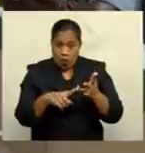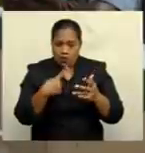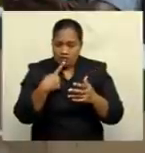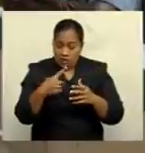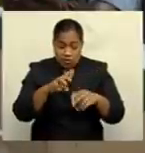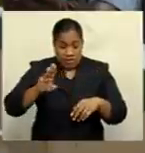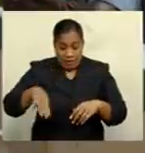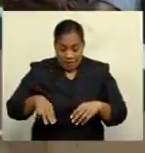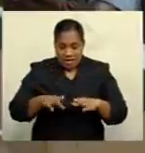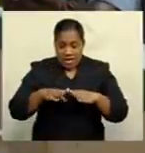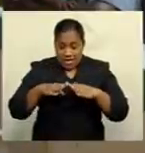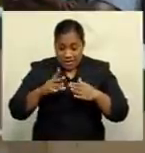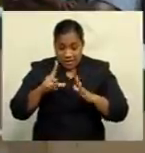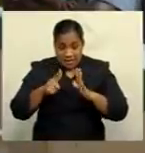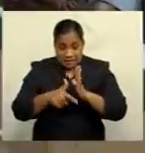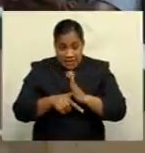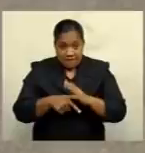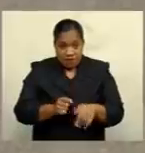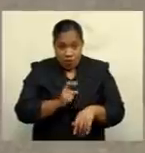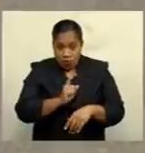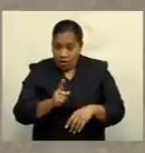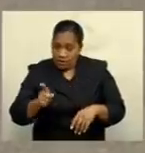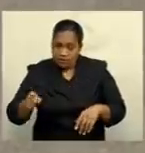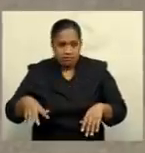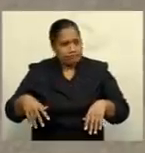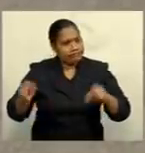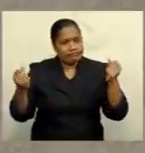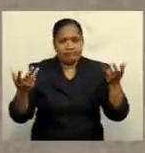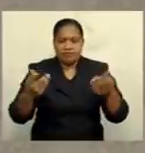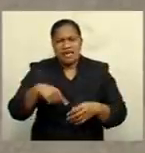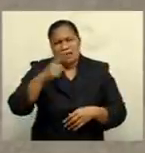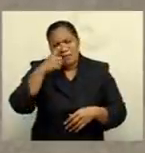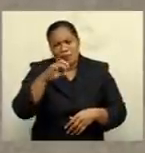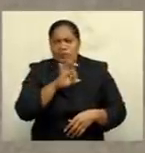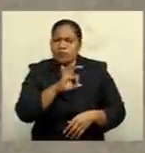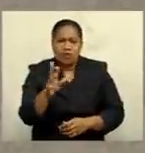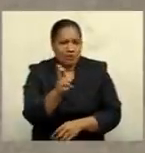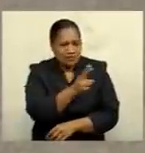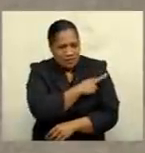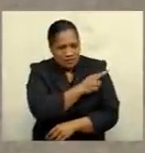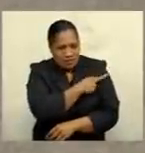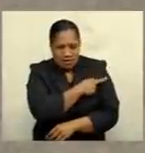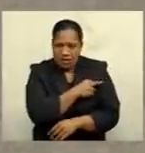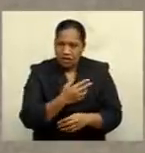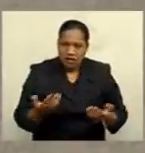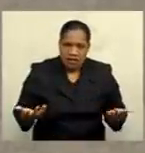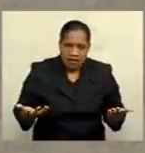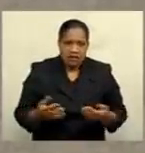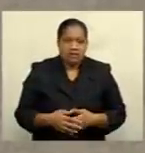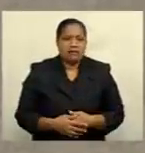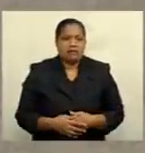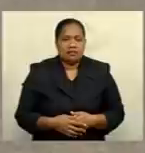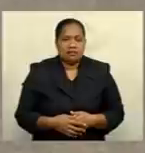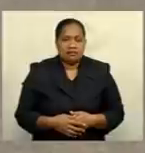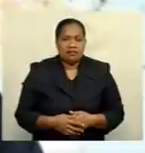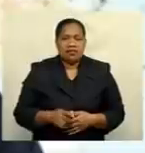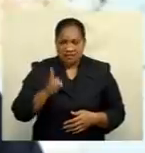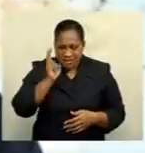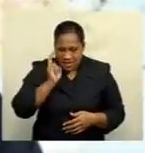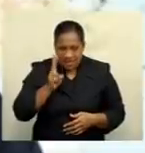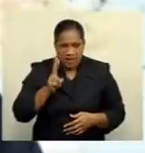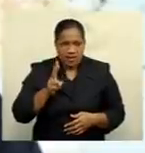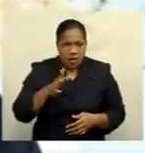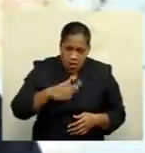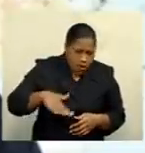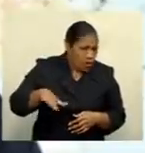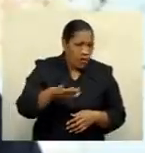of giving warnings has long gone. People continue to be irresponsible and we call on that responsibility again. Everybody must